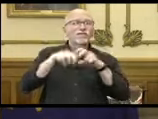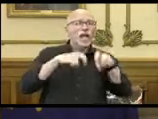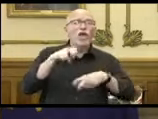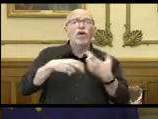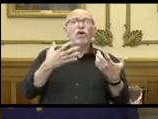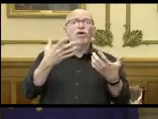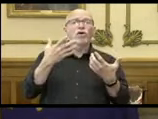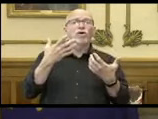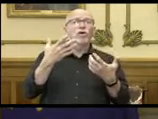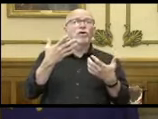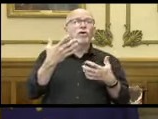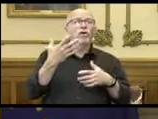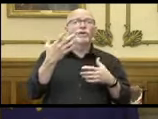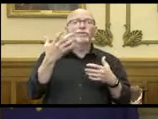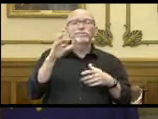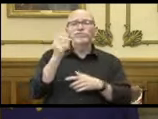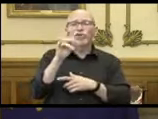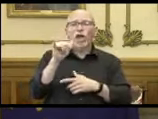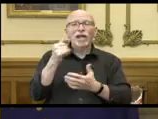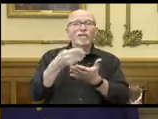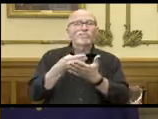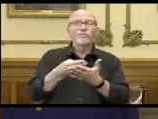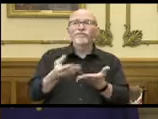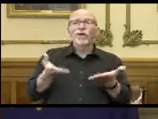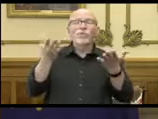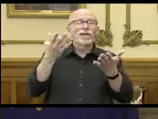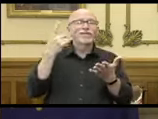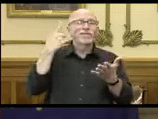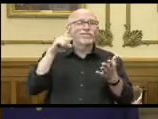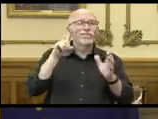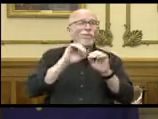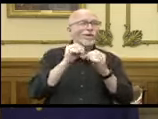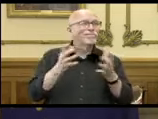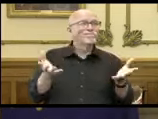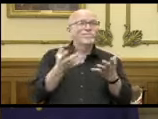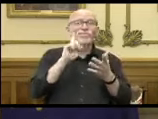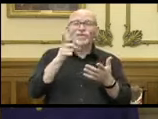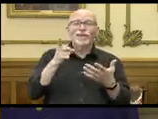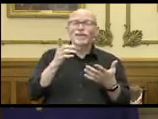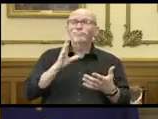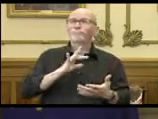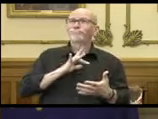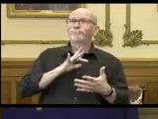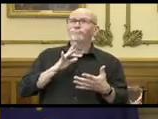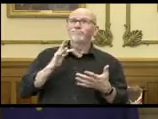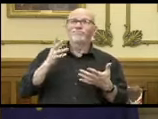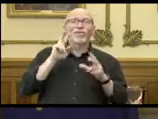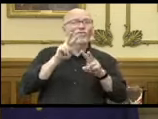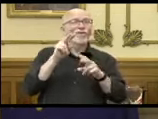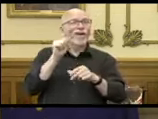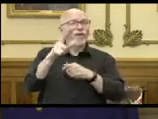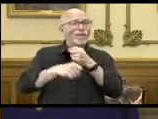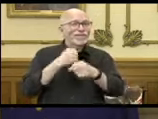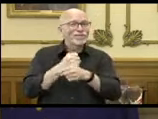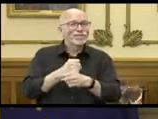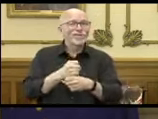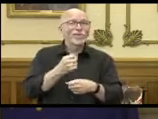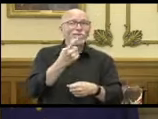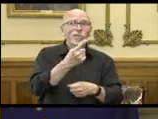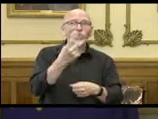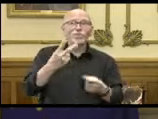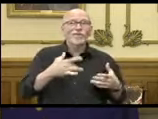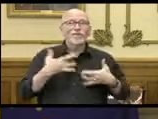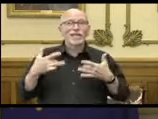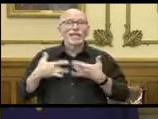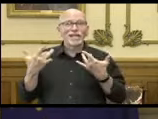those charitable organizations that do so much good throughout the whole year off of one event or two events